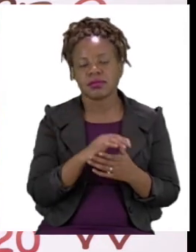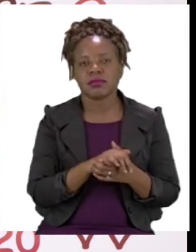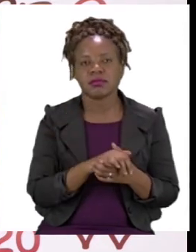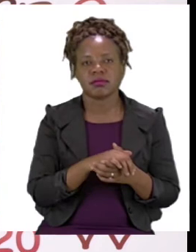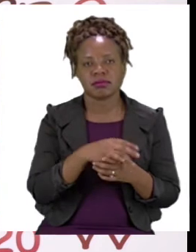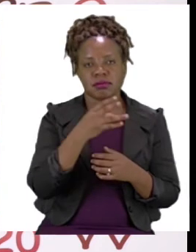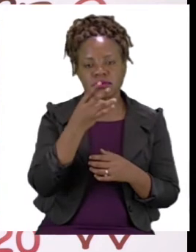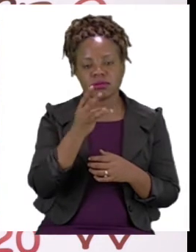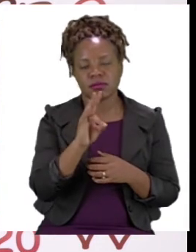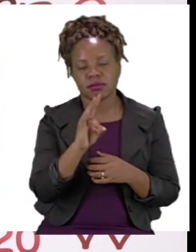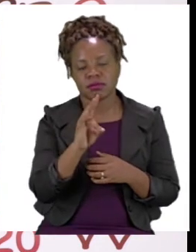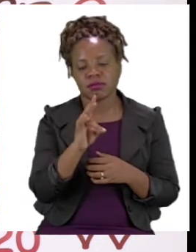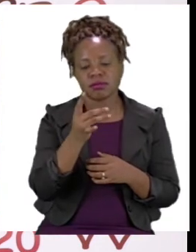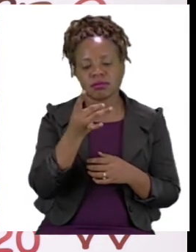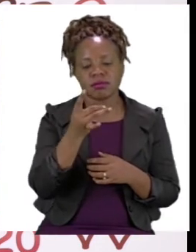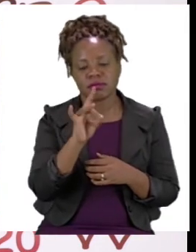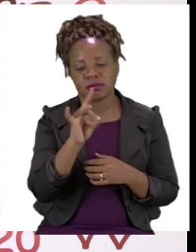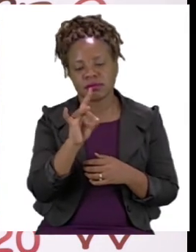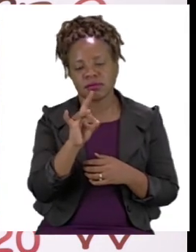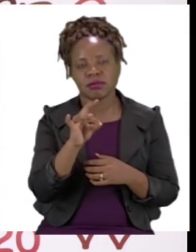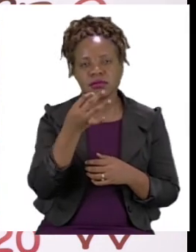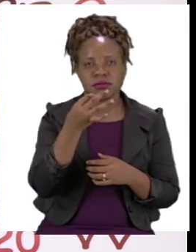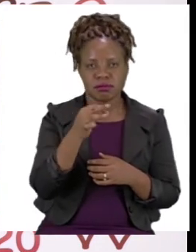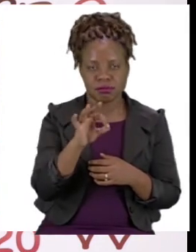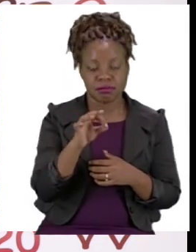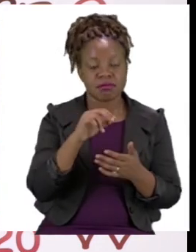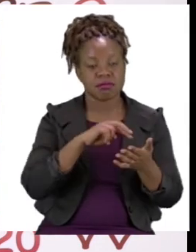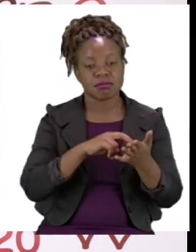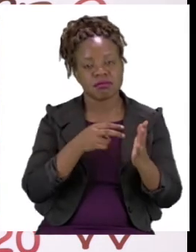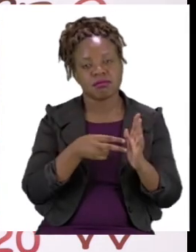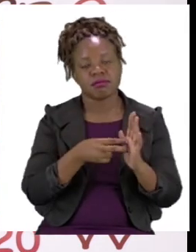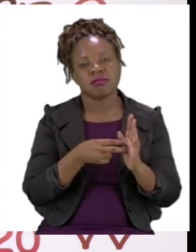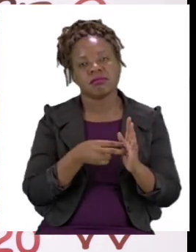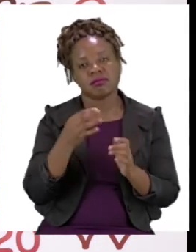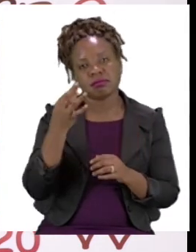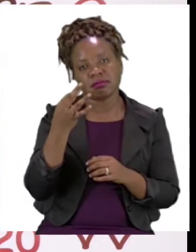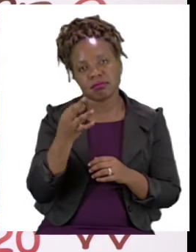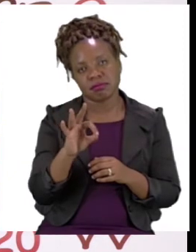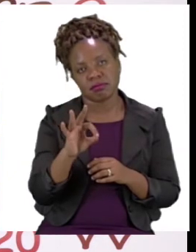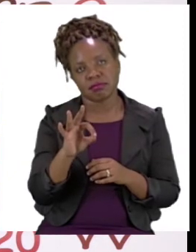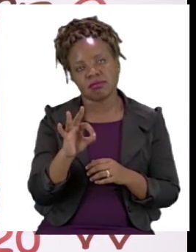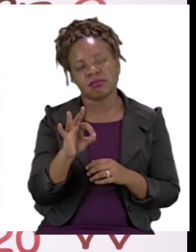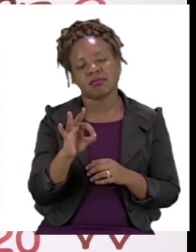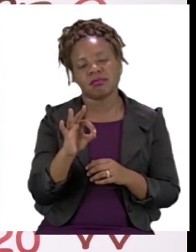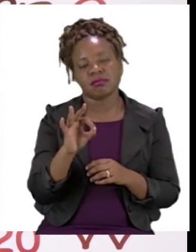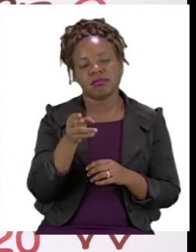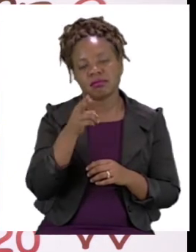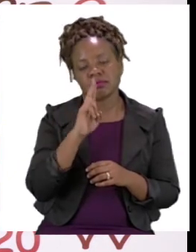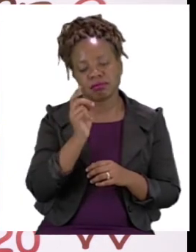7, 8, 9. So that means that our answer is 9.